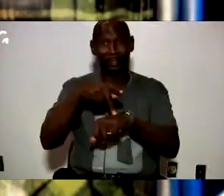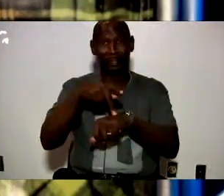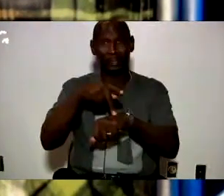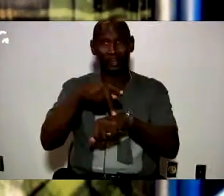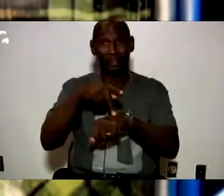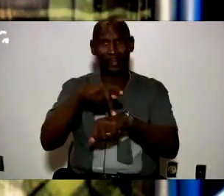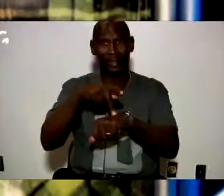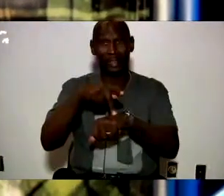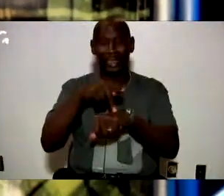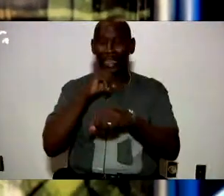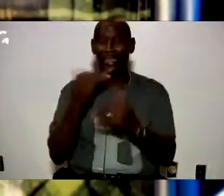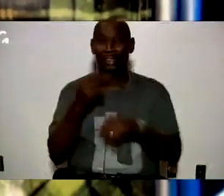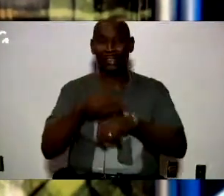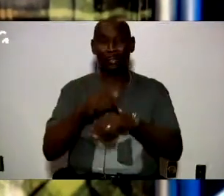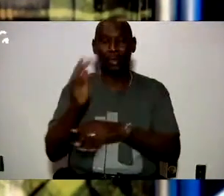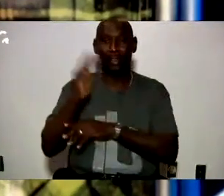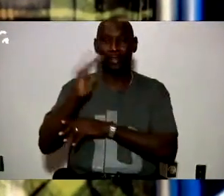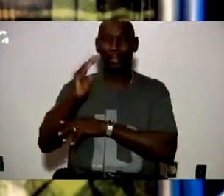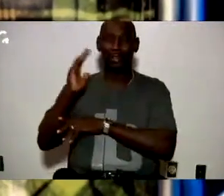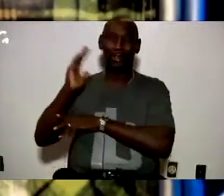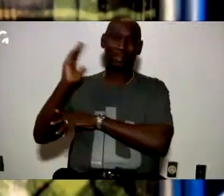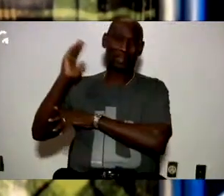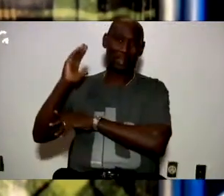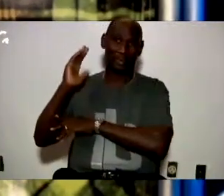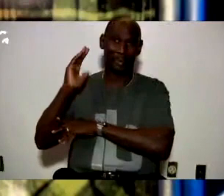Not this time, a long time ago, back in 19. I'm trying to say something.